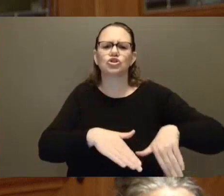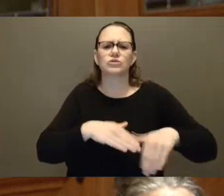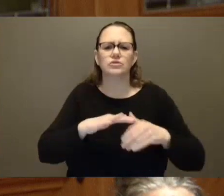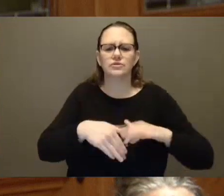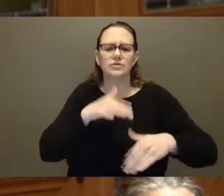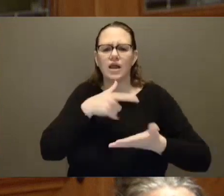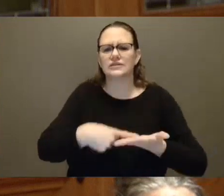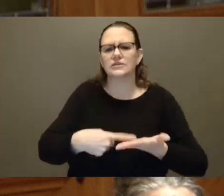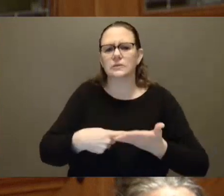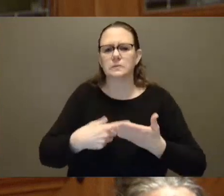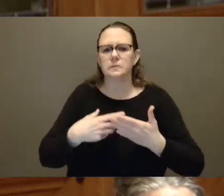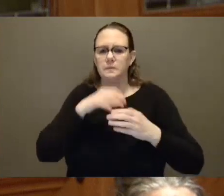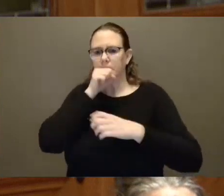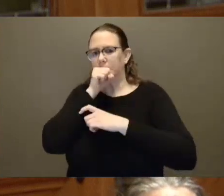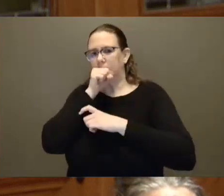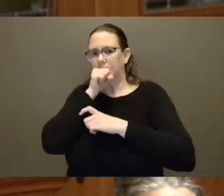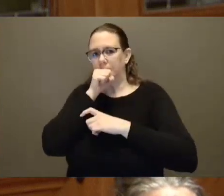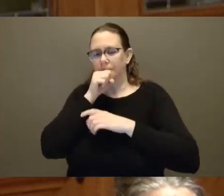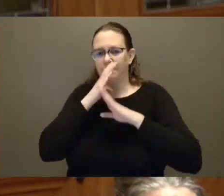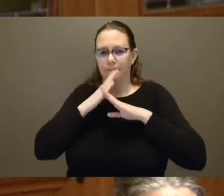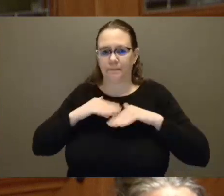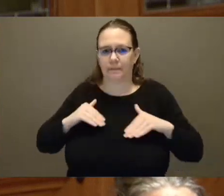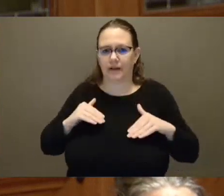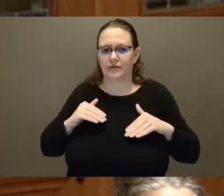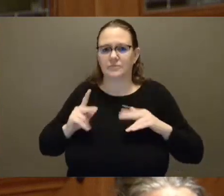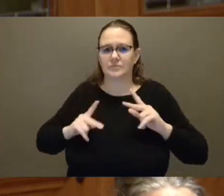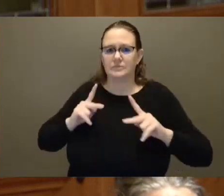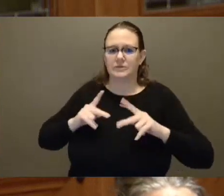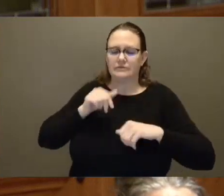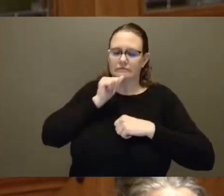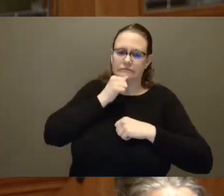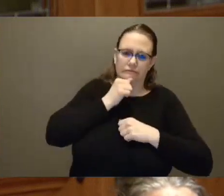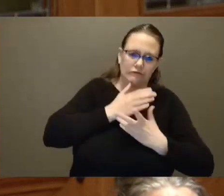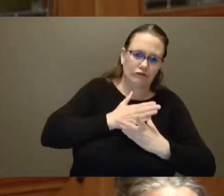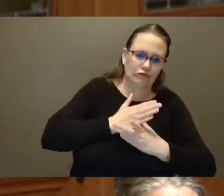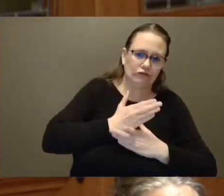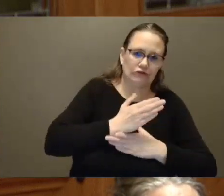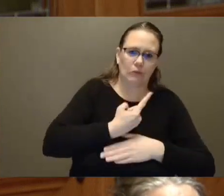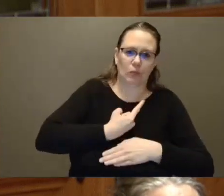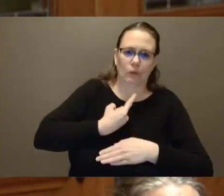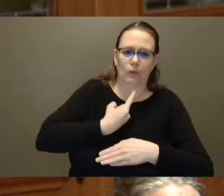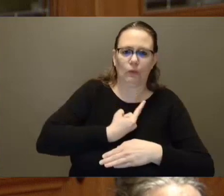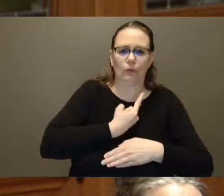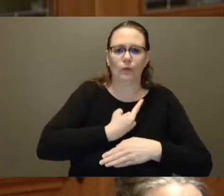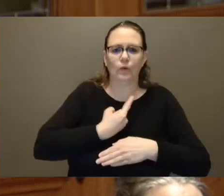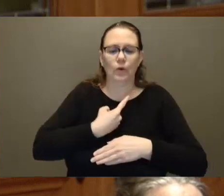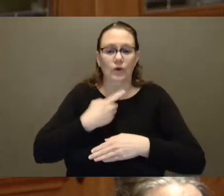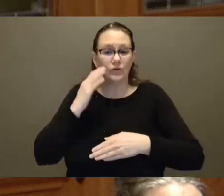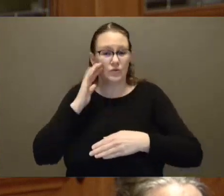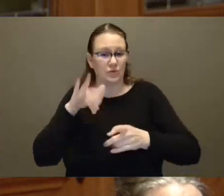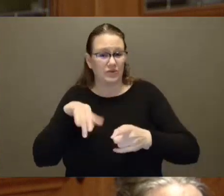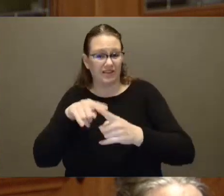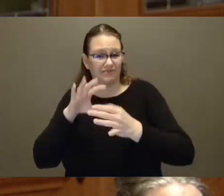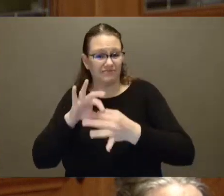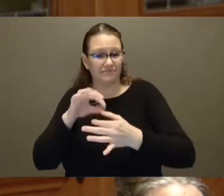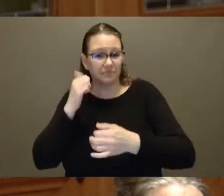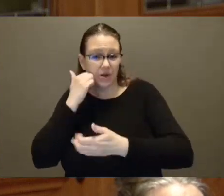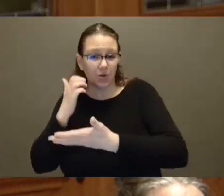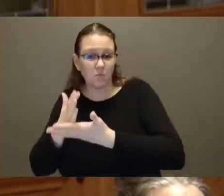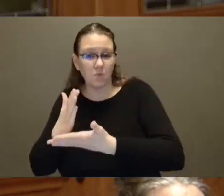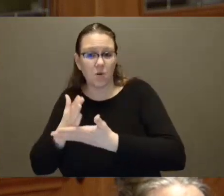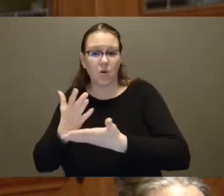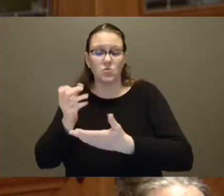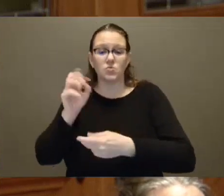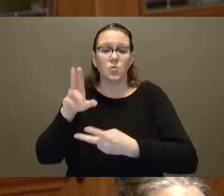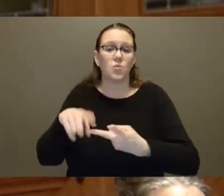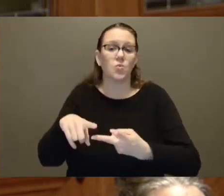every stage of life, experiences with menstruation, endometriosis and menopause are too often dismissed by